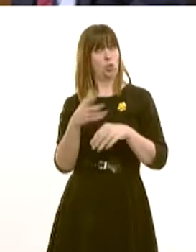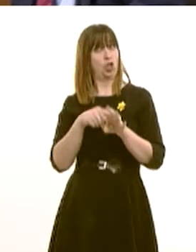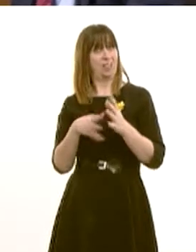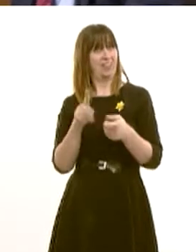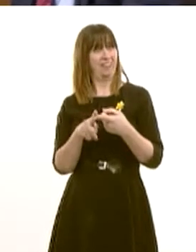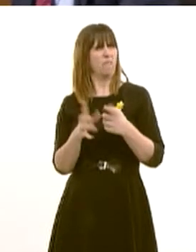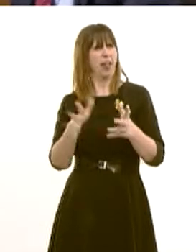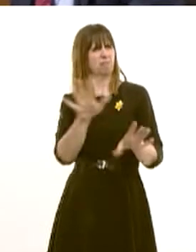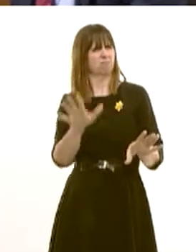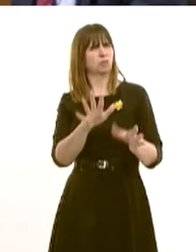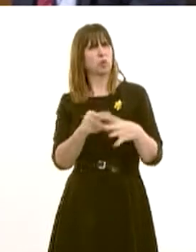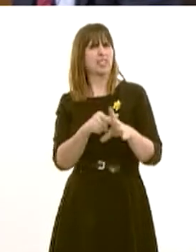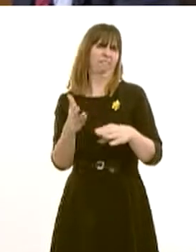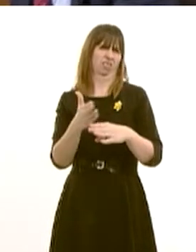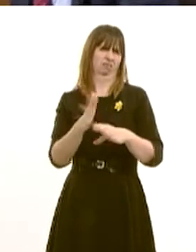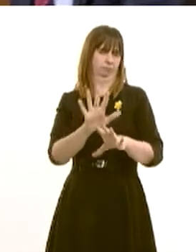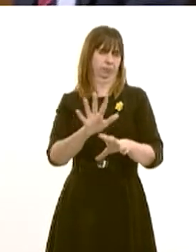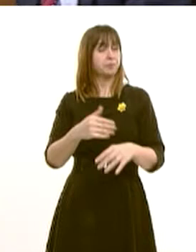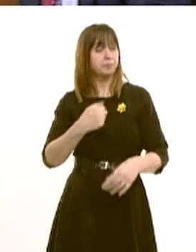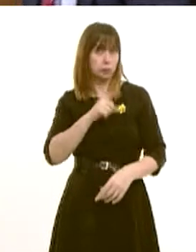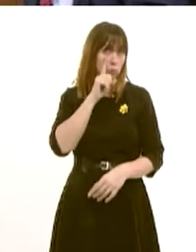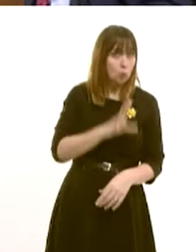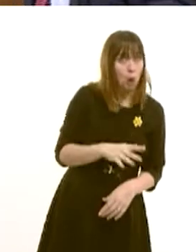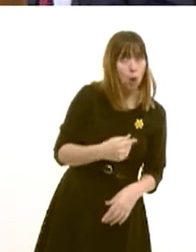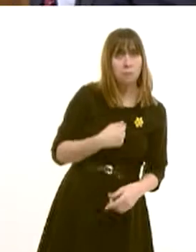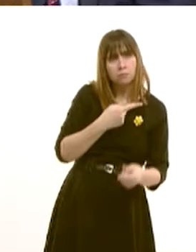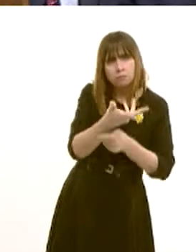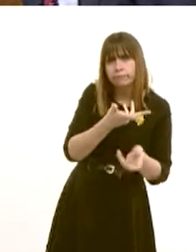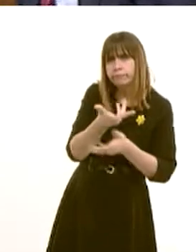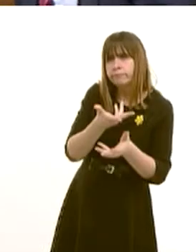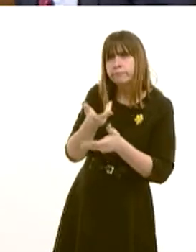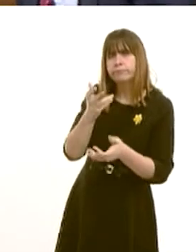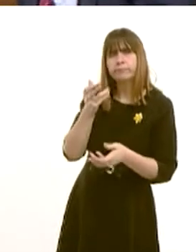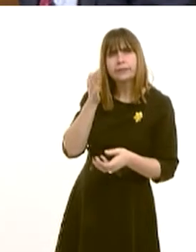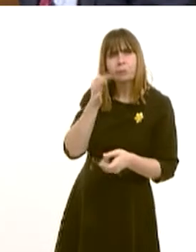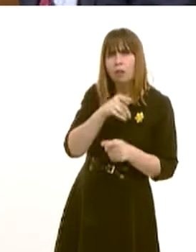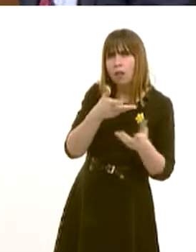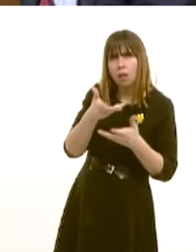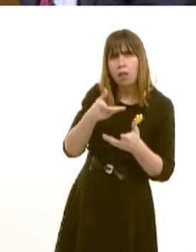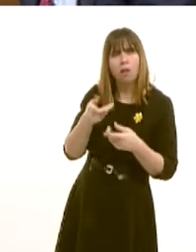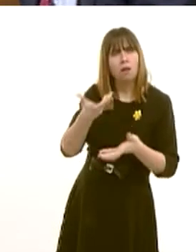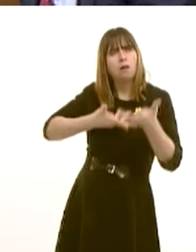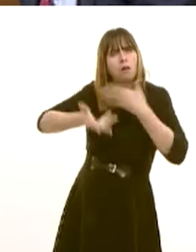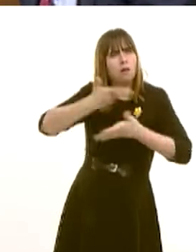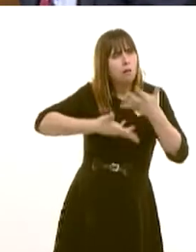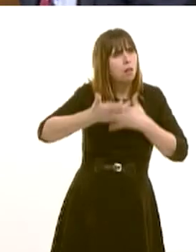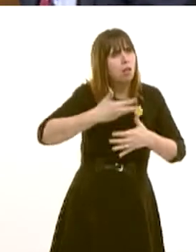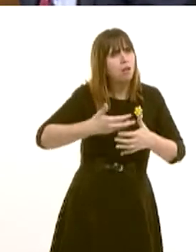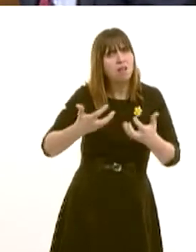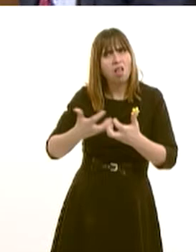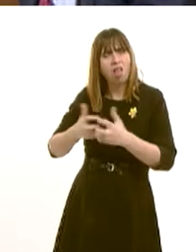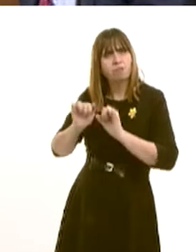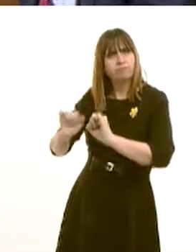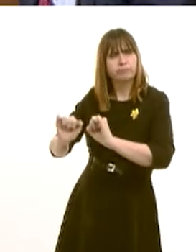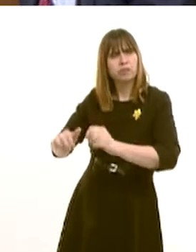It was certainly New Year's Eve or a few days before hand. I saw the work for myself. I spoke to the local counsellors and they were able to demonstrate to me how the flood defence schemes